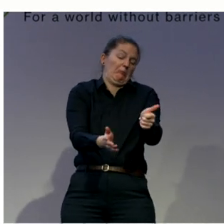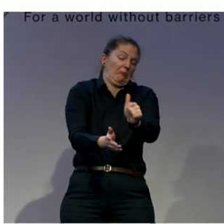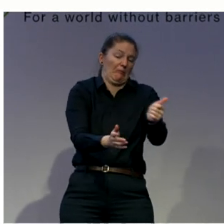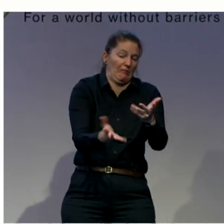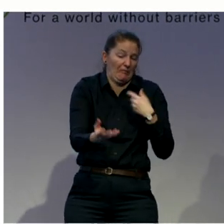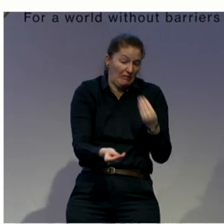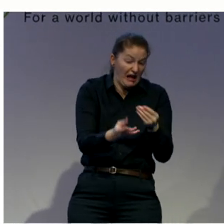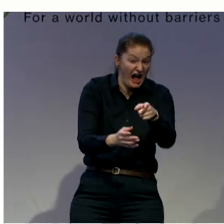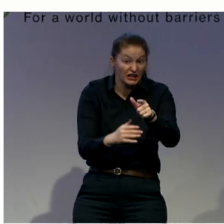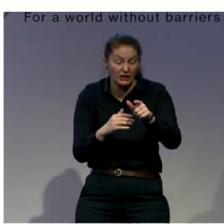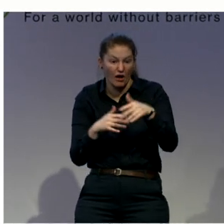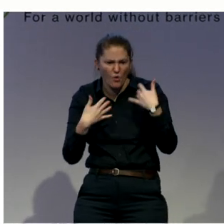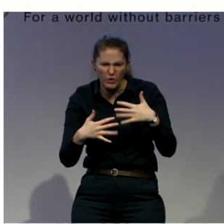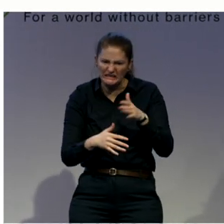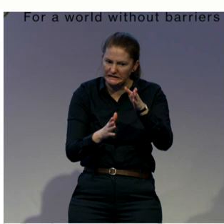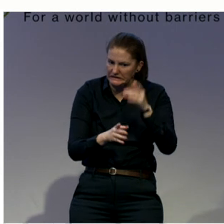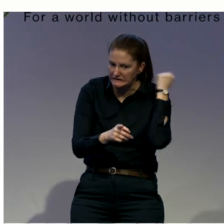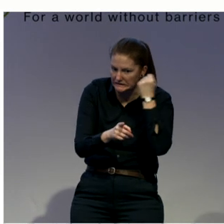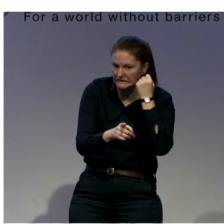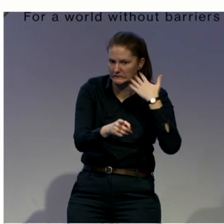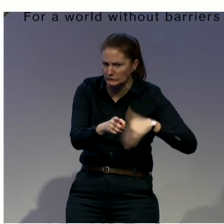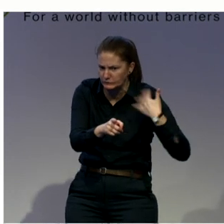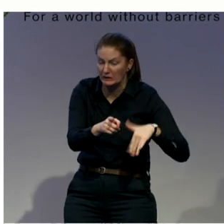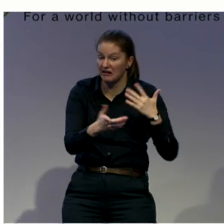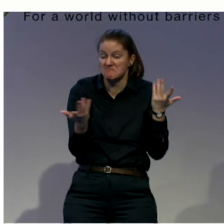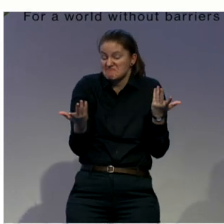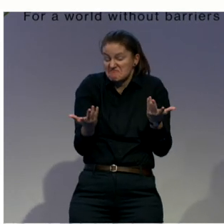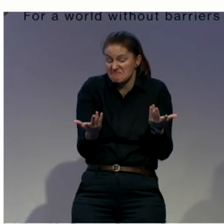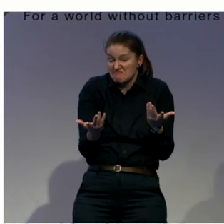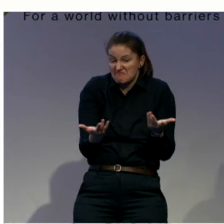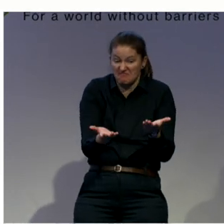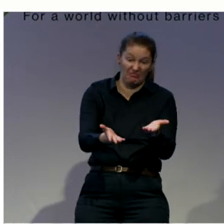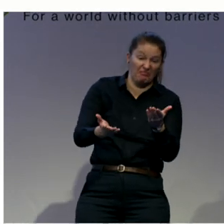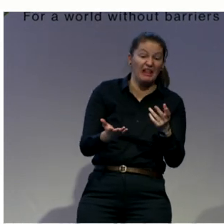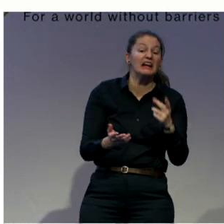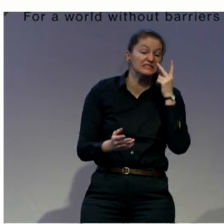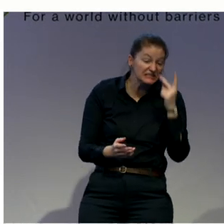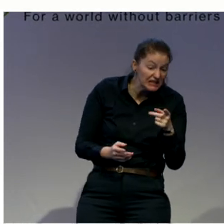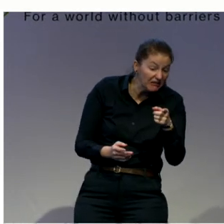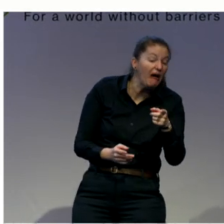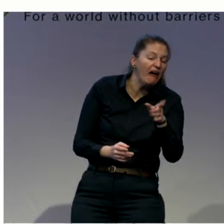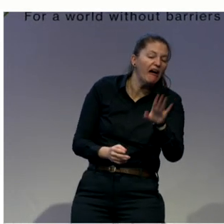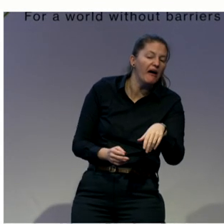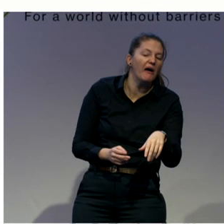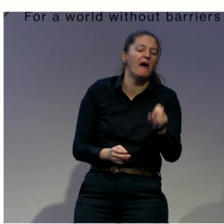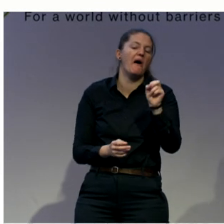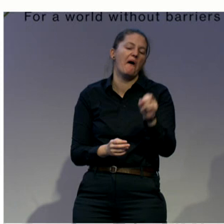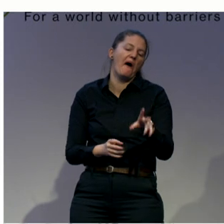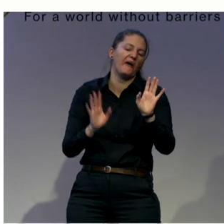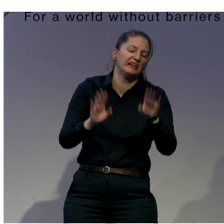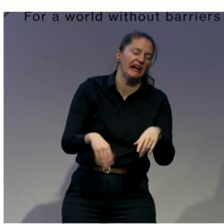And then, based on that, they can apply a security measure, which can be as long as,